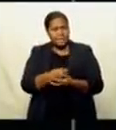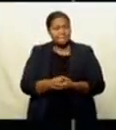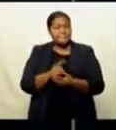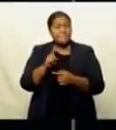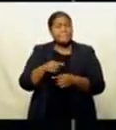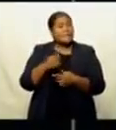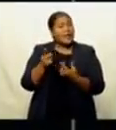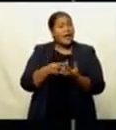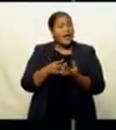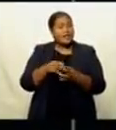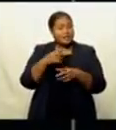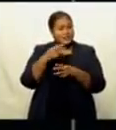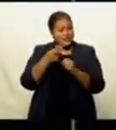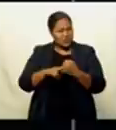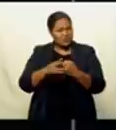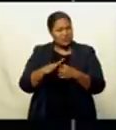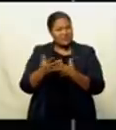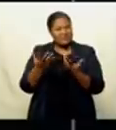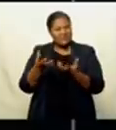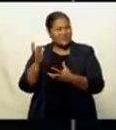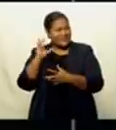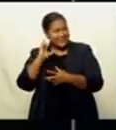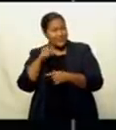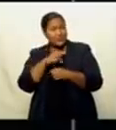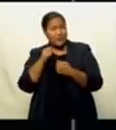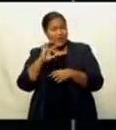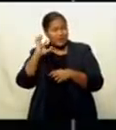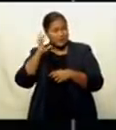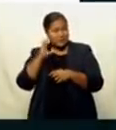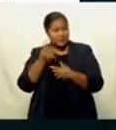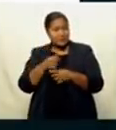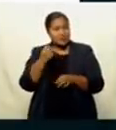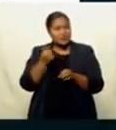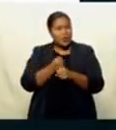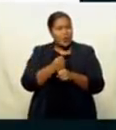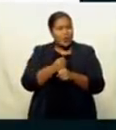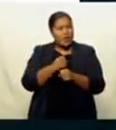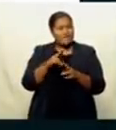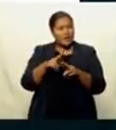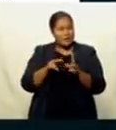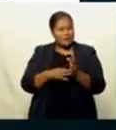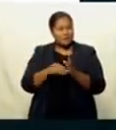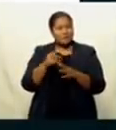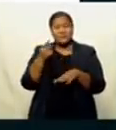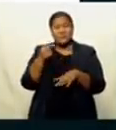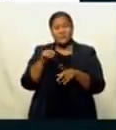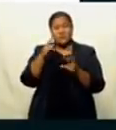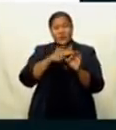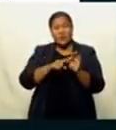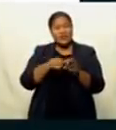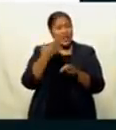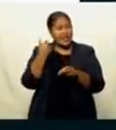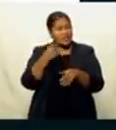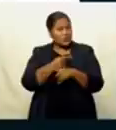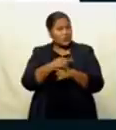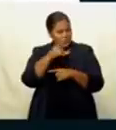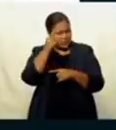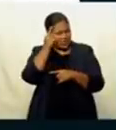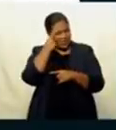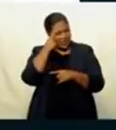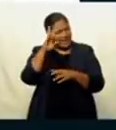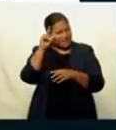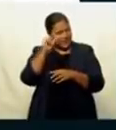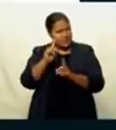these stories and others, tune in to our sister station, Gold FM, to our poll question. Last week we asked, do you think Fijians are abiding by